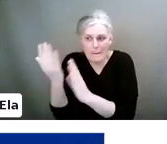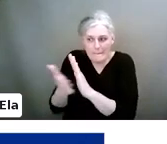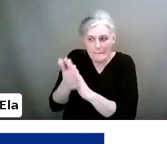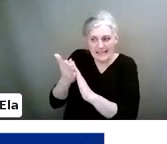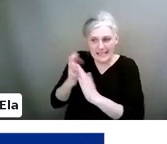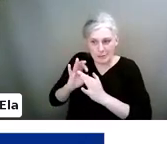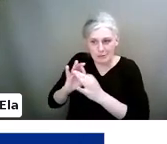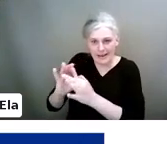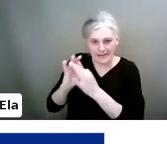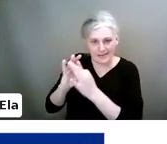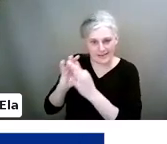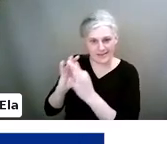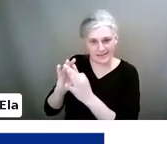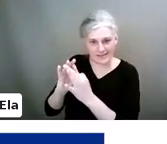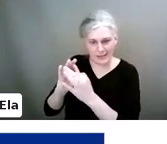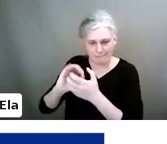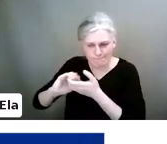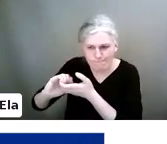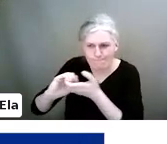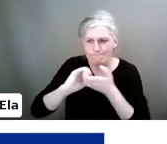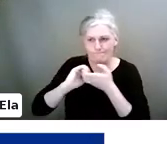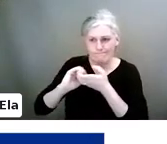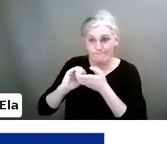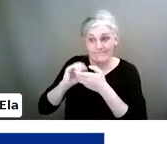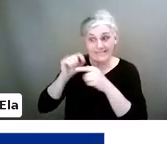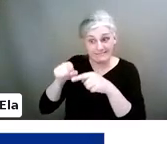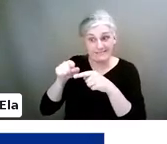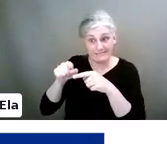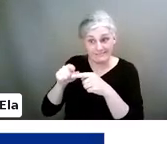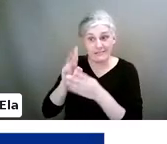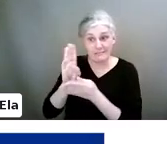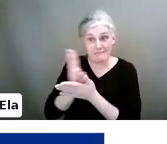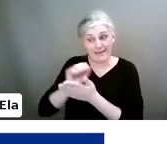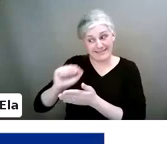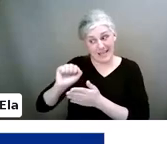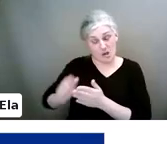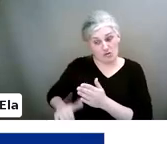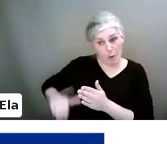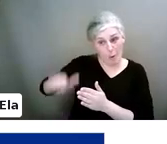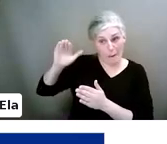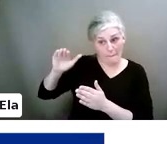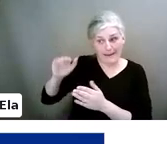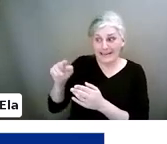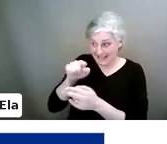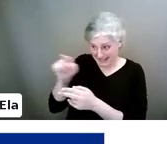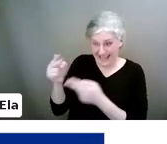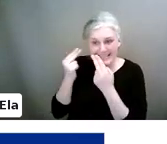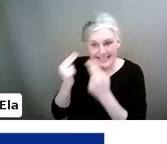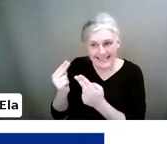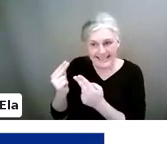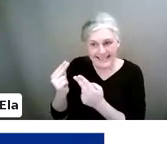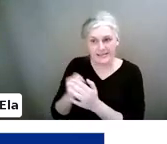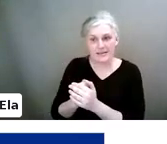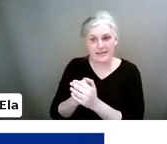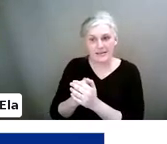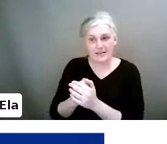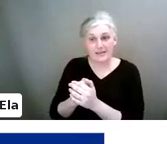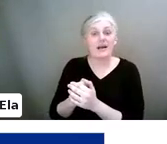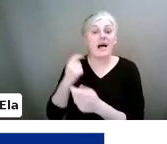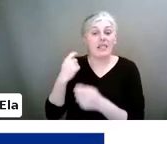and camaraderie, it's all part of growing up. And they need that, you know, and they're there for them when they need them.